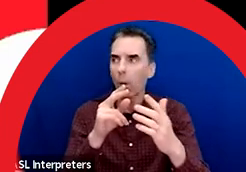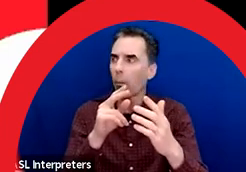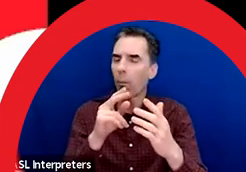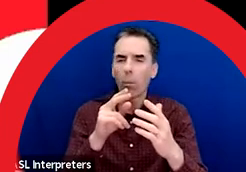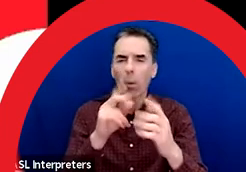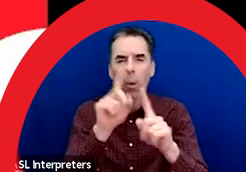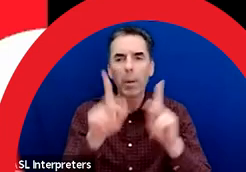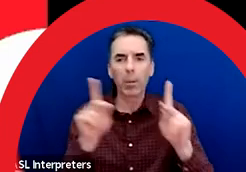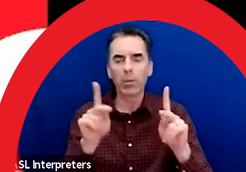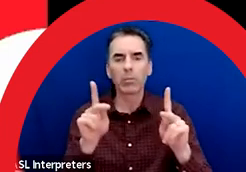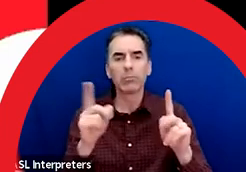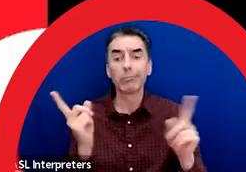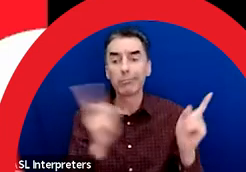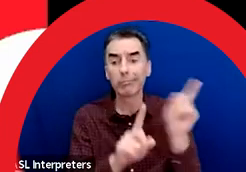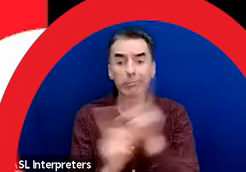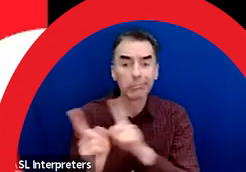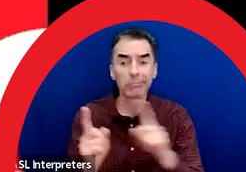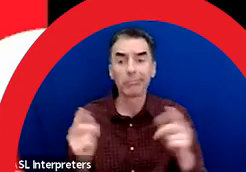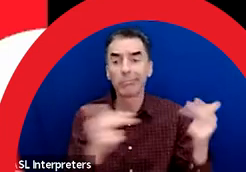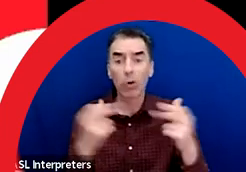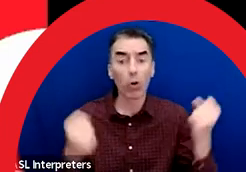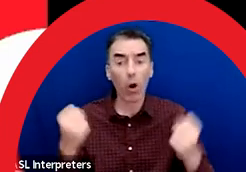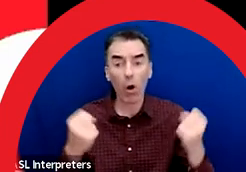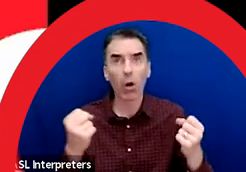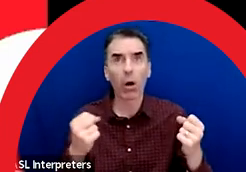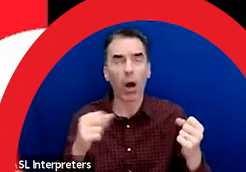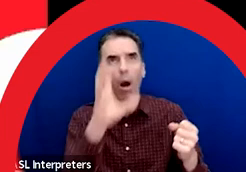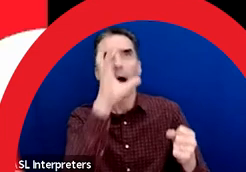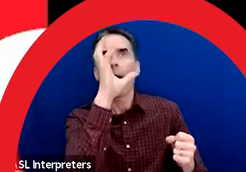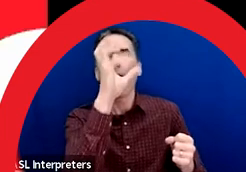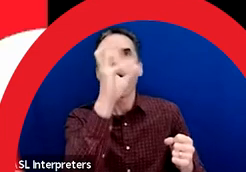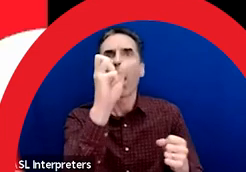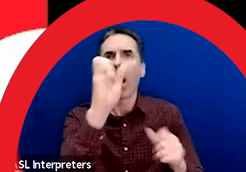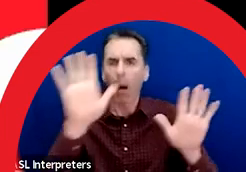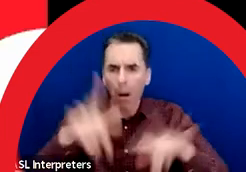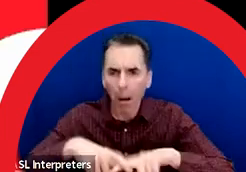and cyclists, and other roadway users to slow down and explore the community through its art.